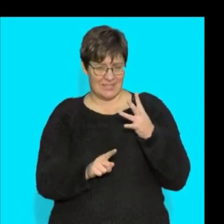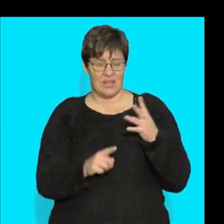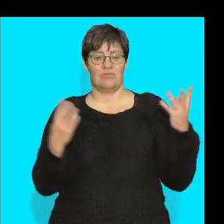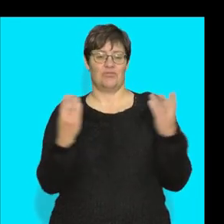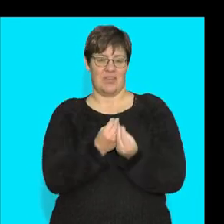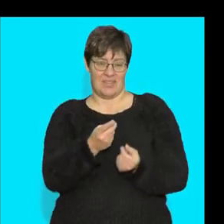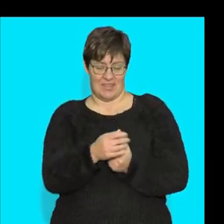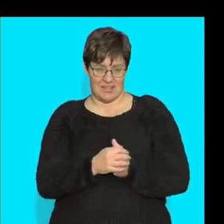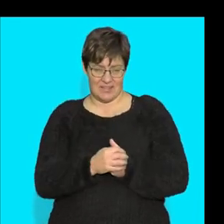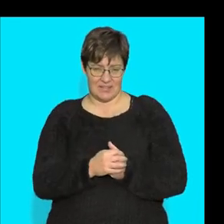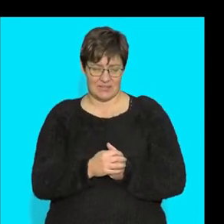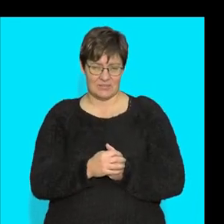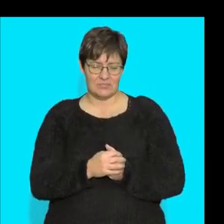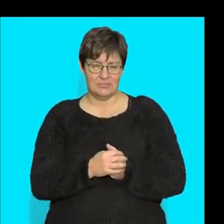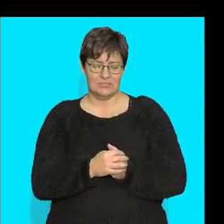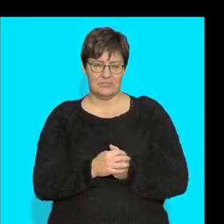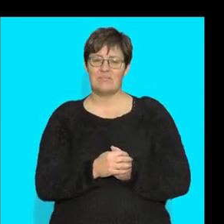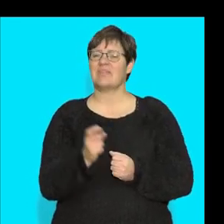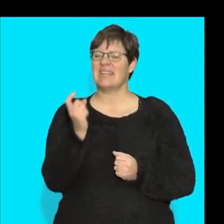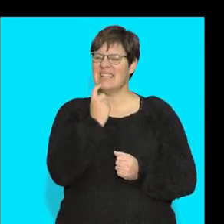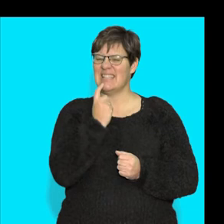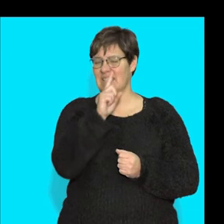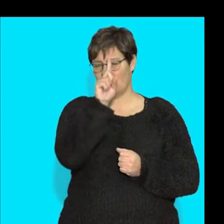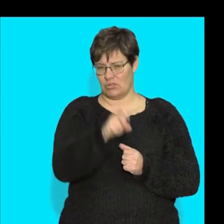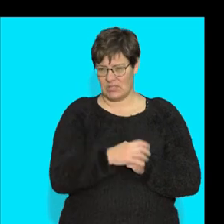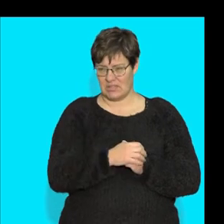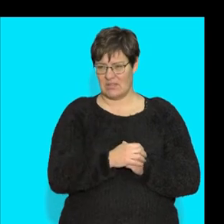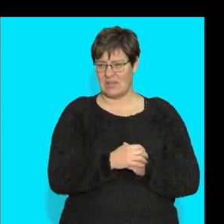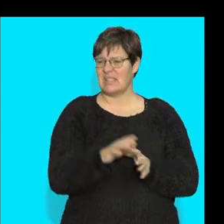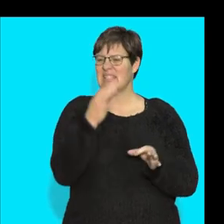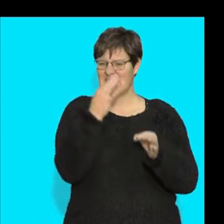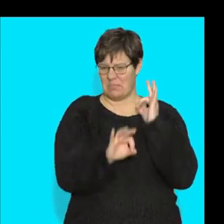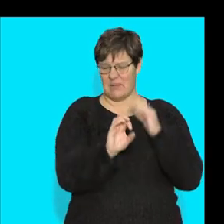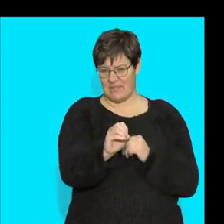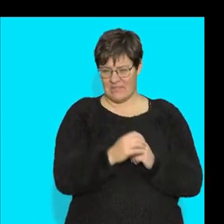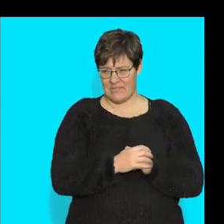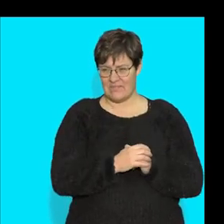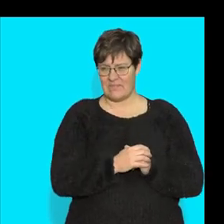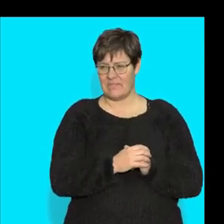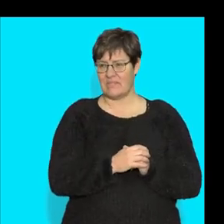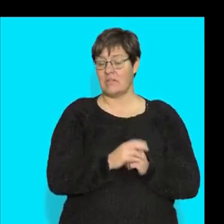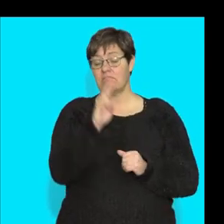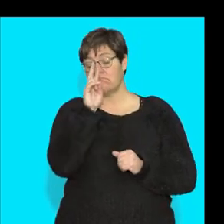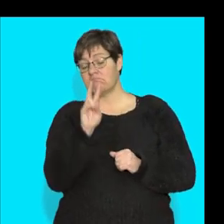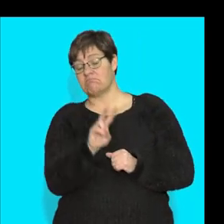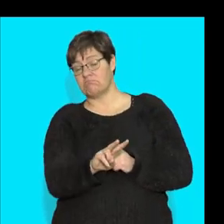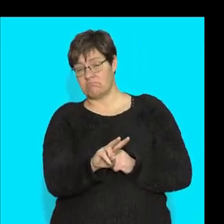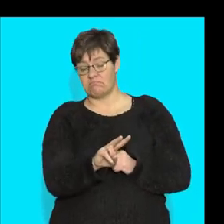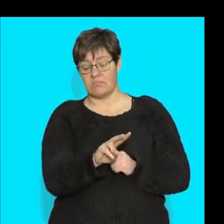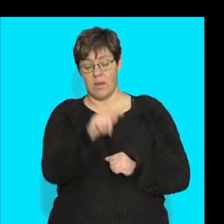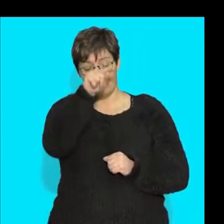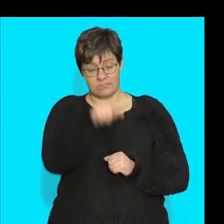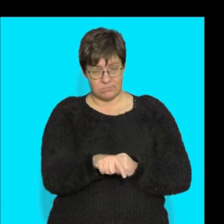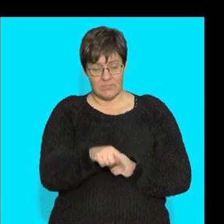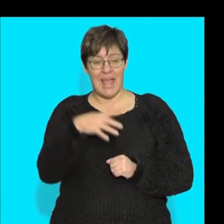and it's a nice it's an easy question it's a simple question. it says study the diagrams below of